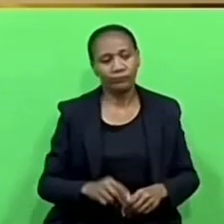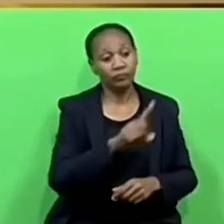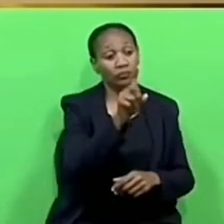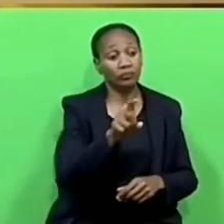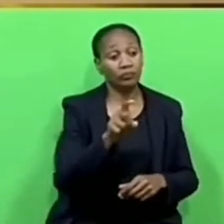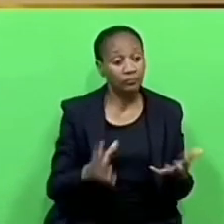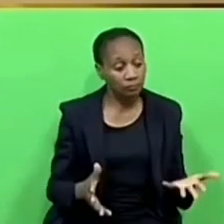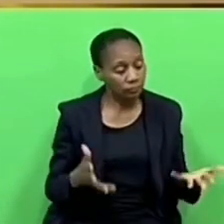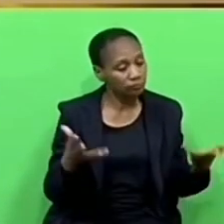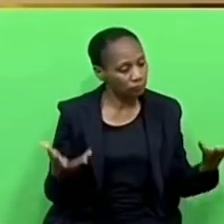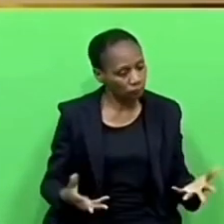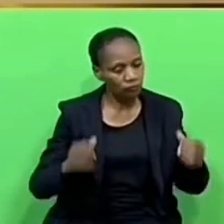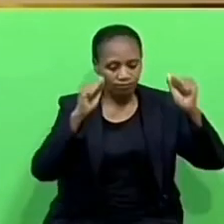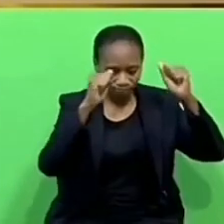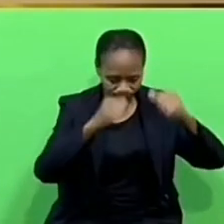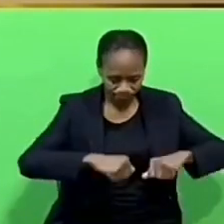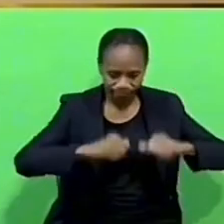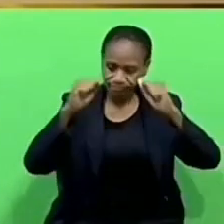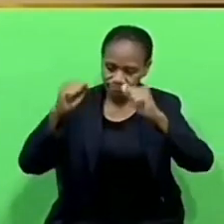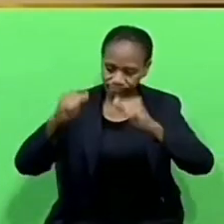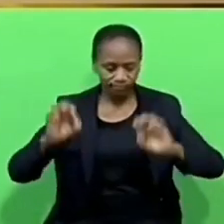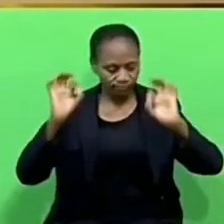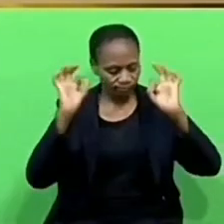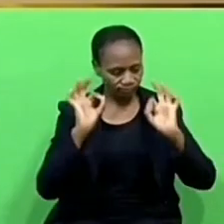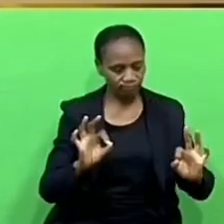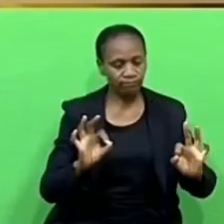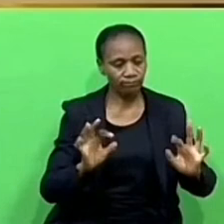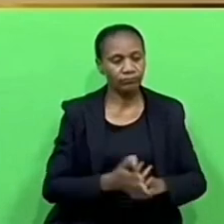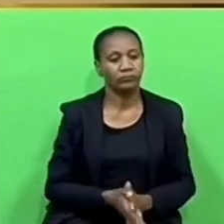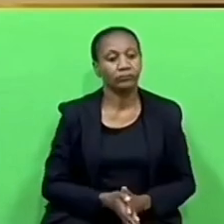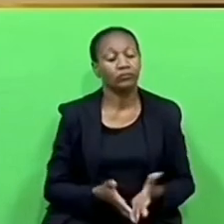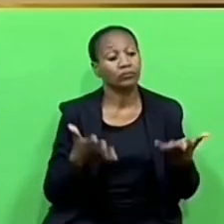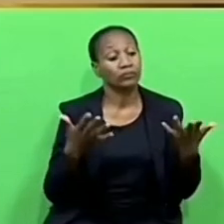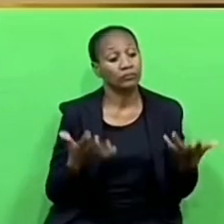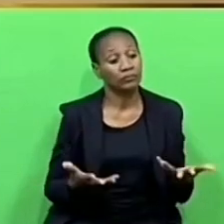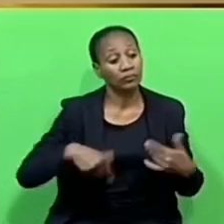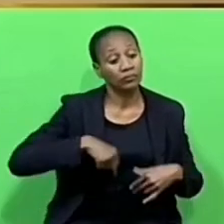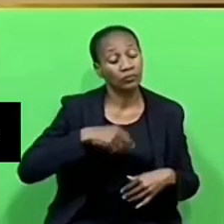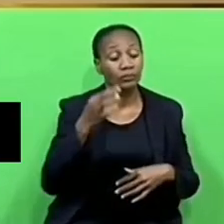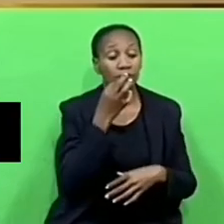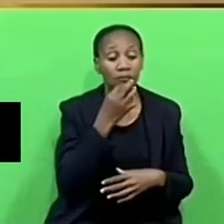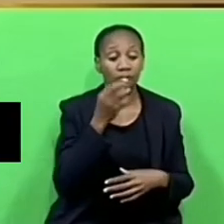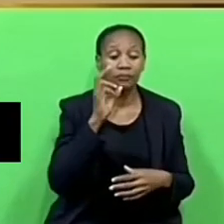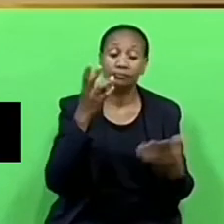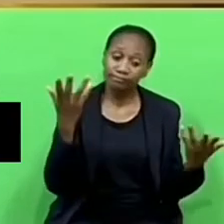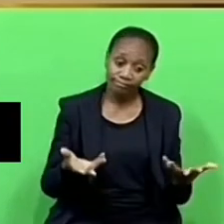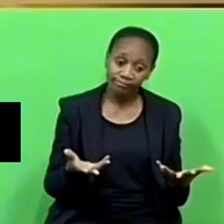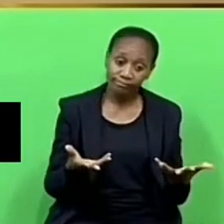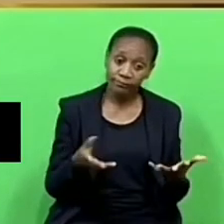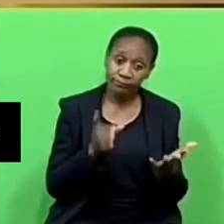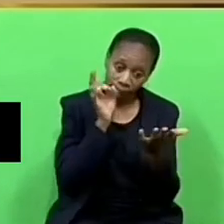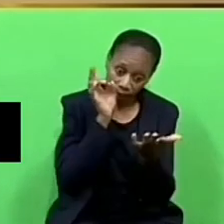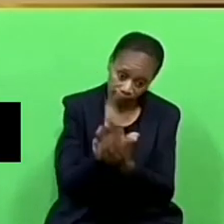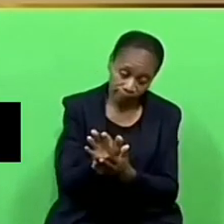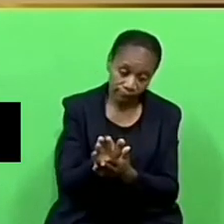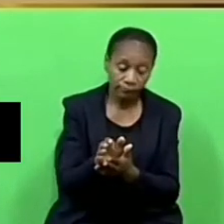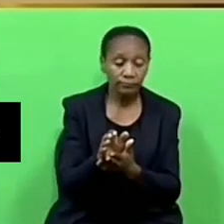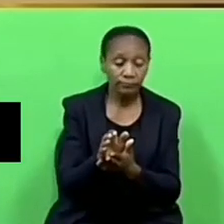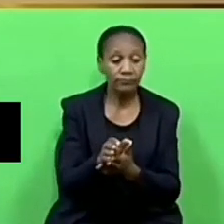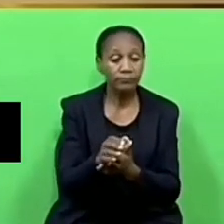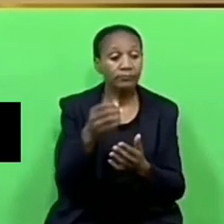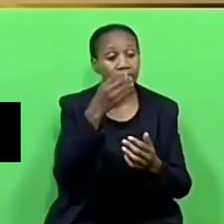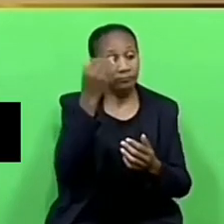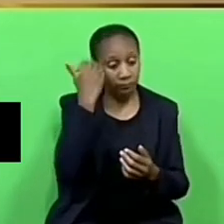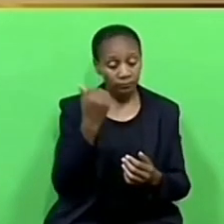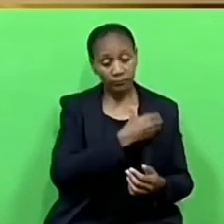The question is accordingly agreed to. And the House resolves to call for the removal from office of Judge